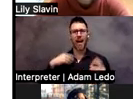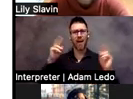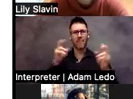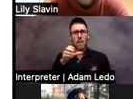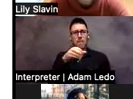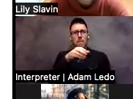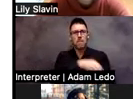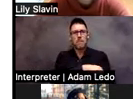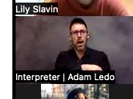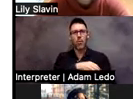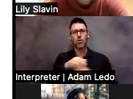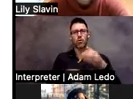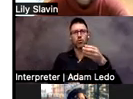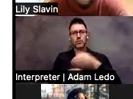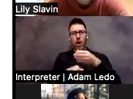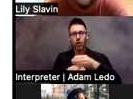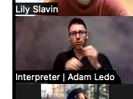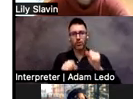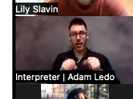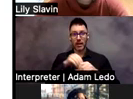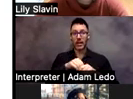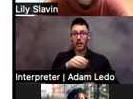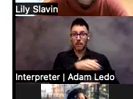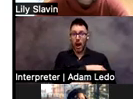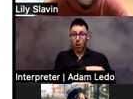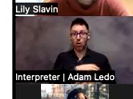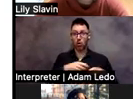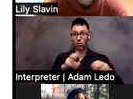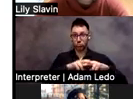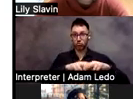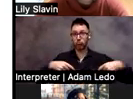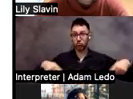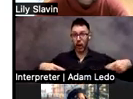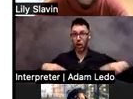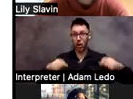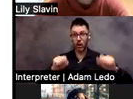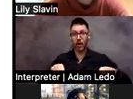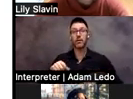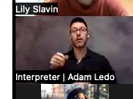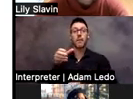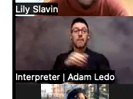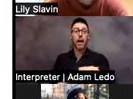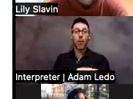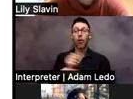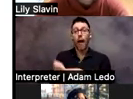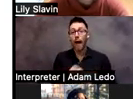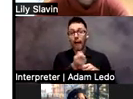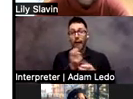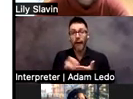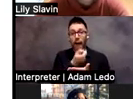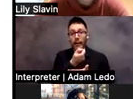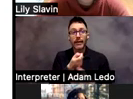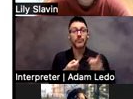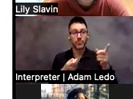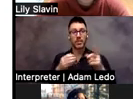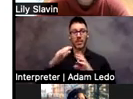chair. There's power hockey. This picture up in the top is called Tabletop Cricket, which is cricket for